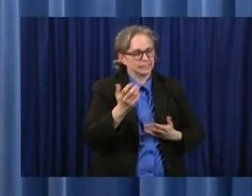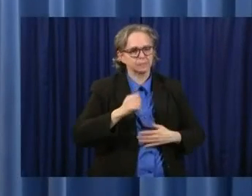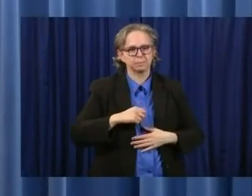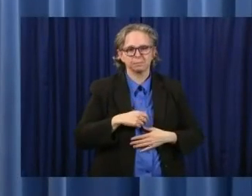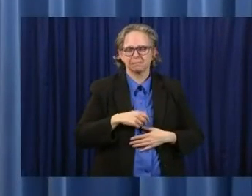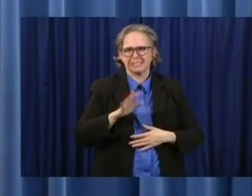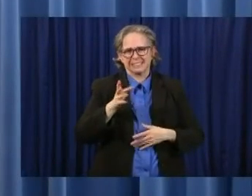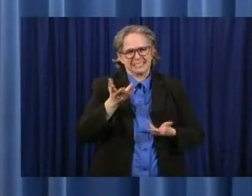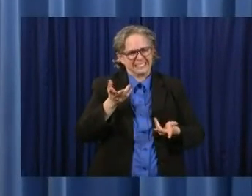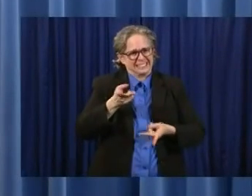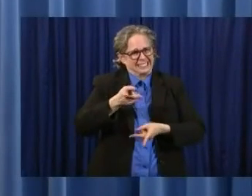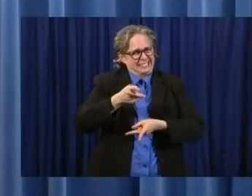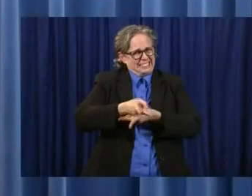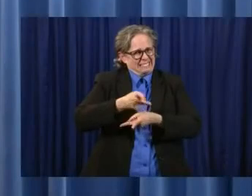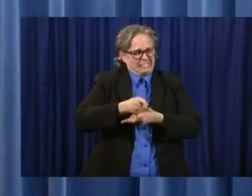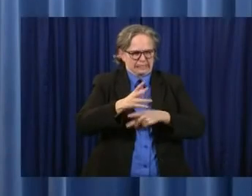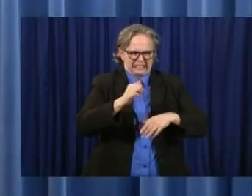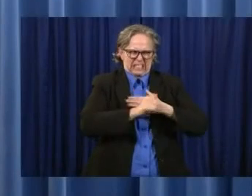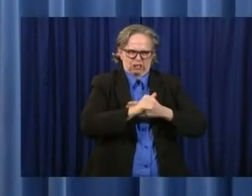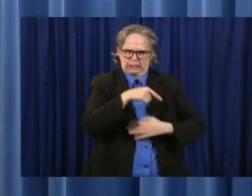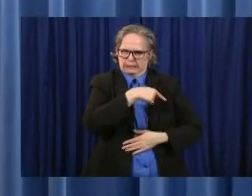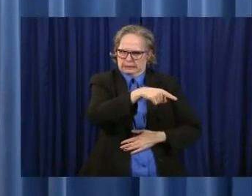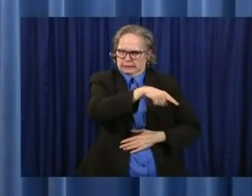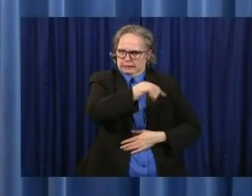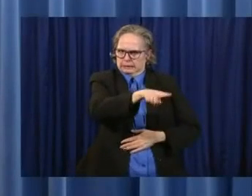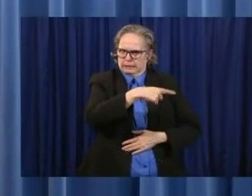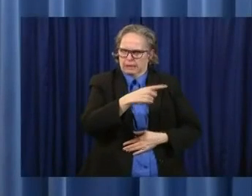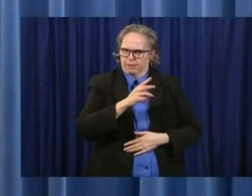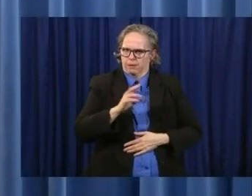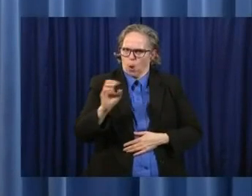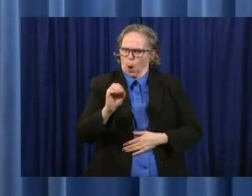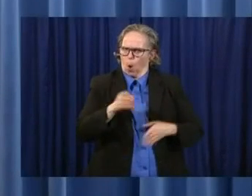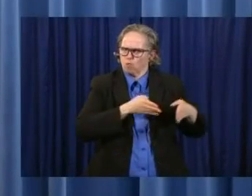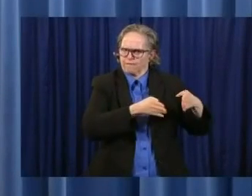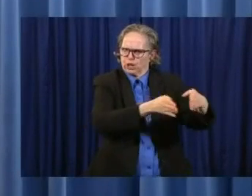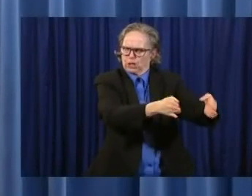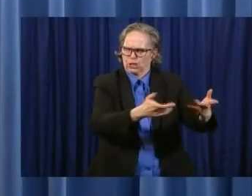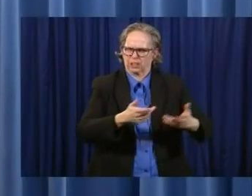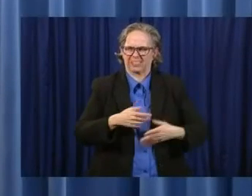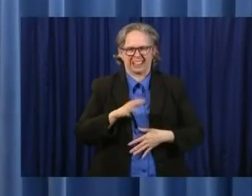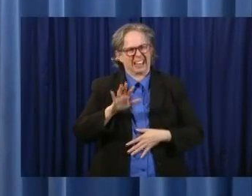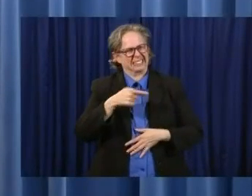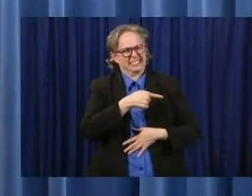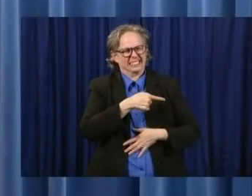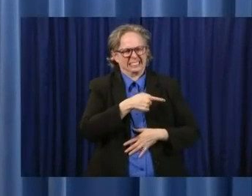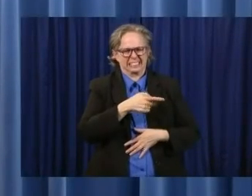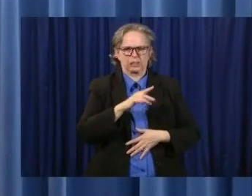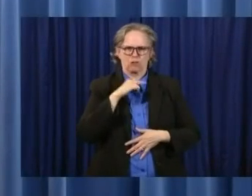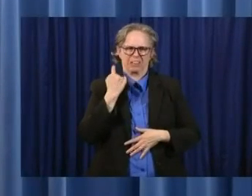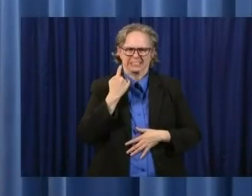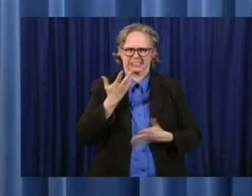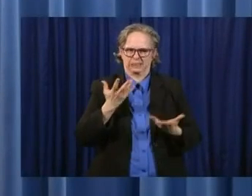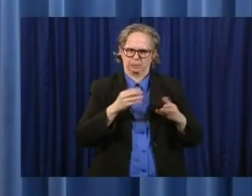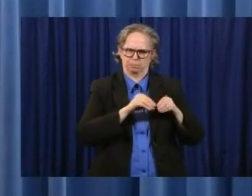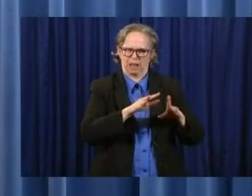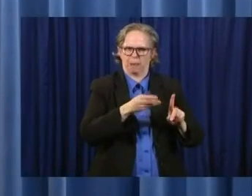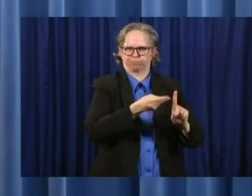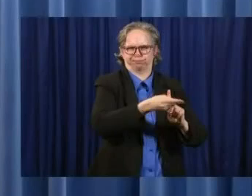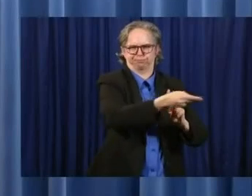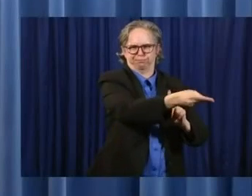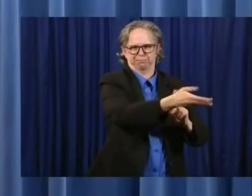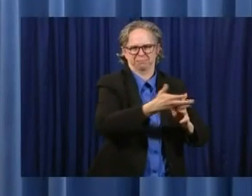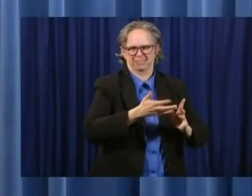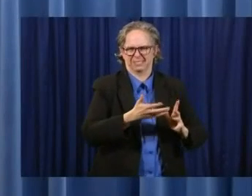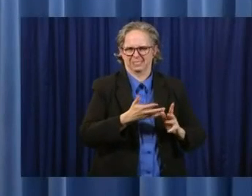danger. That's where you get the, you know, the real challenge in regard to the spread. It's not that